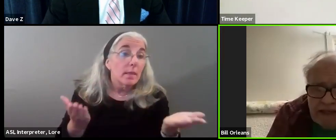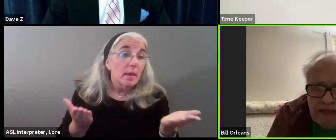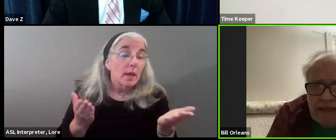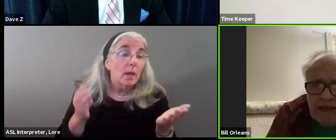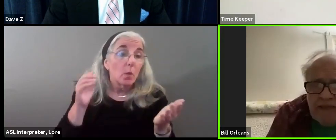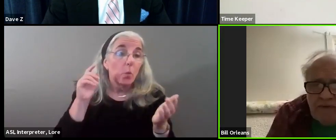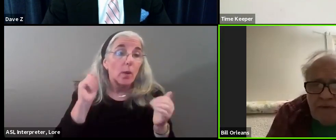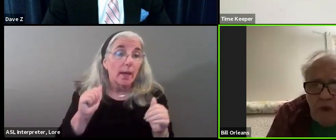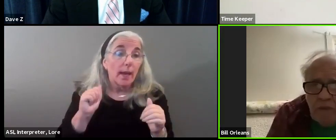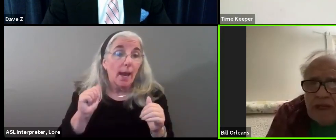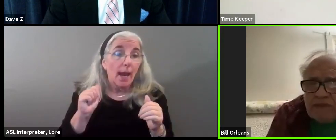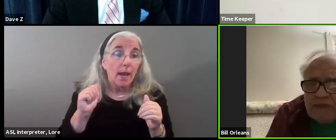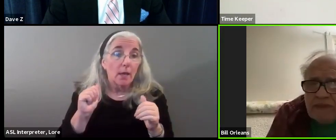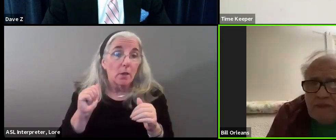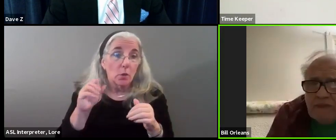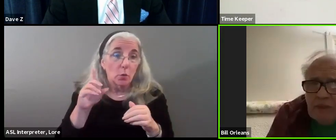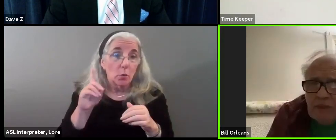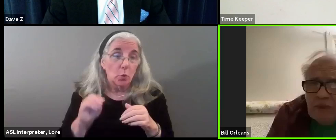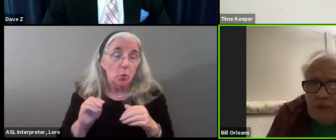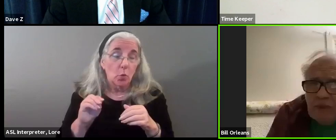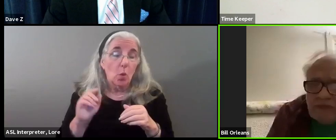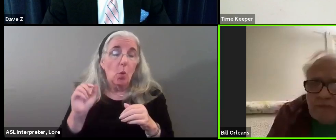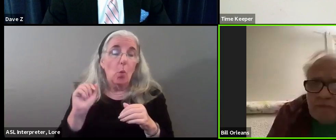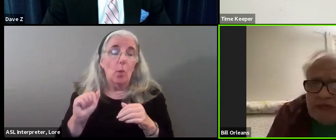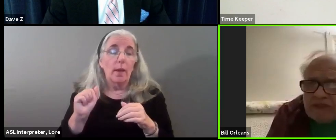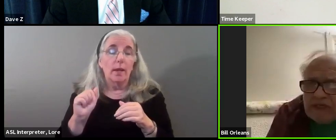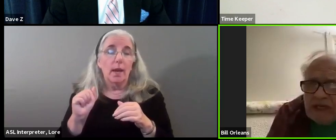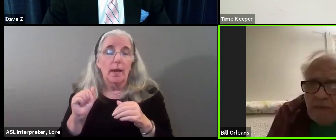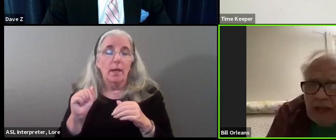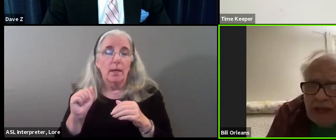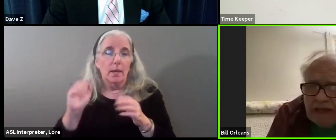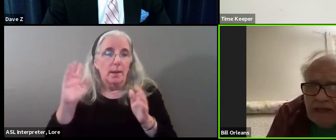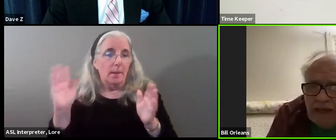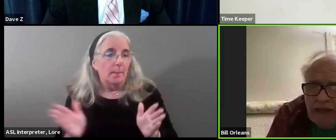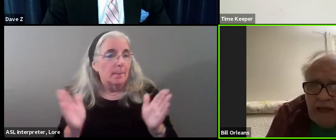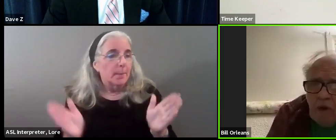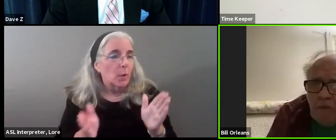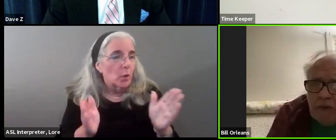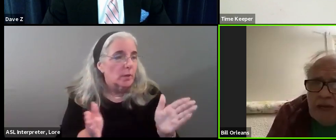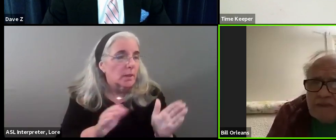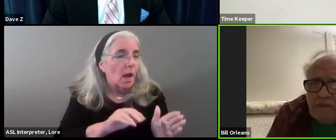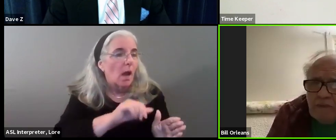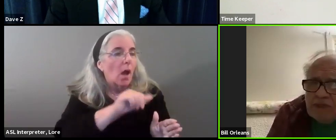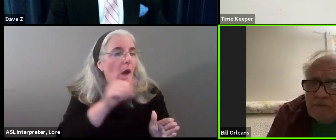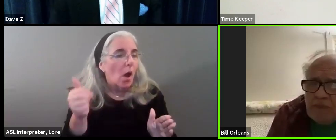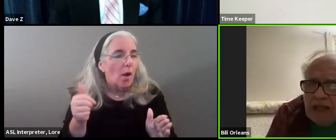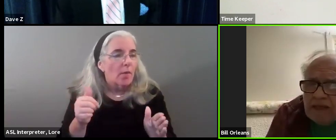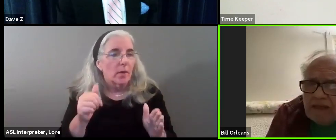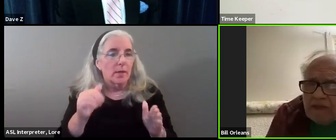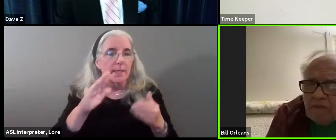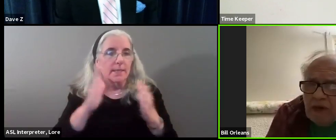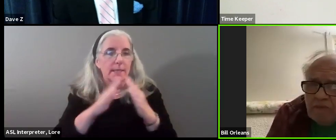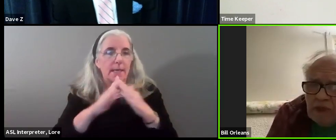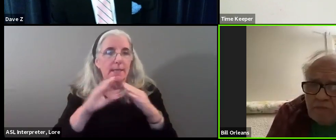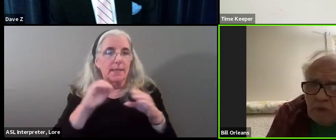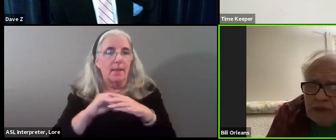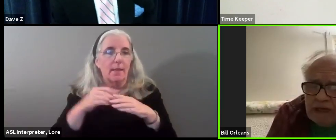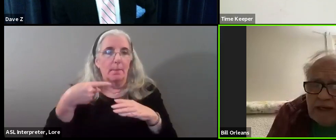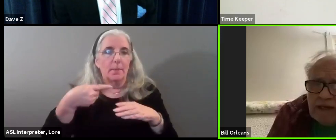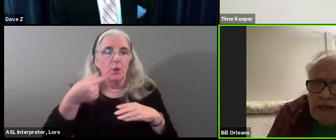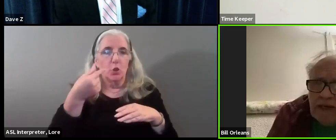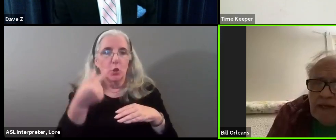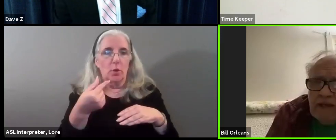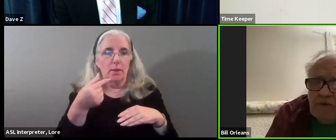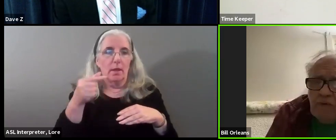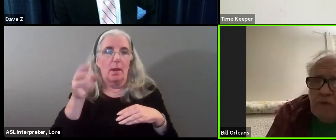lead in is in mobilizing the municipalities in the PGCMA and mobilizing the municipalities in the Maryland